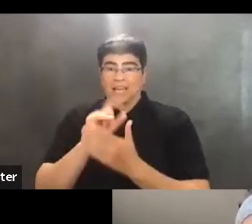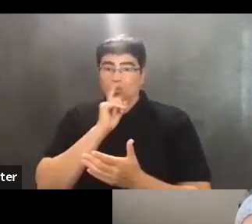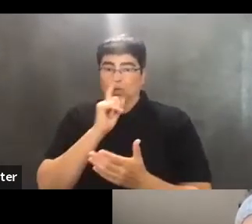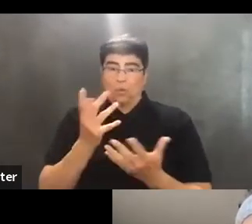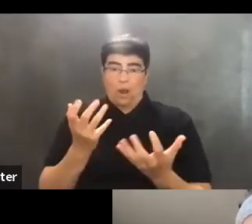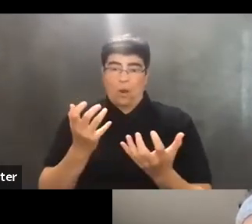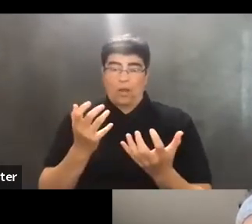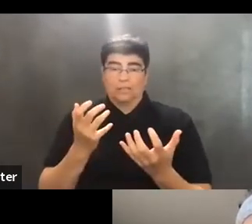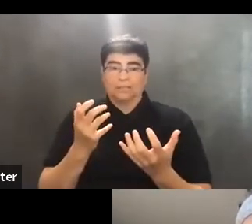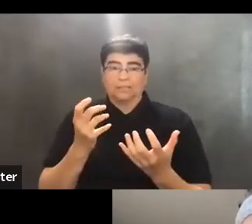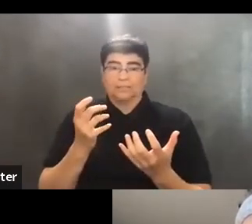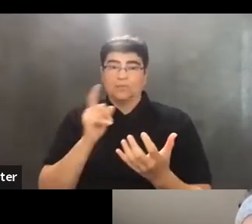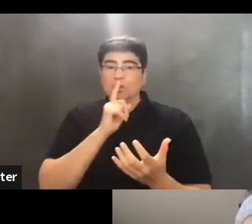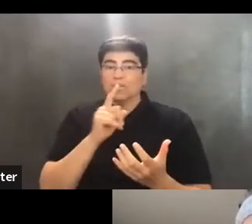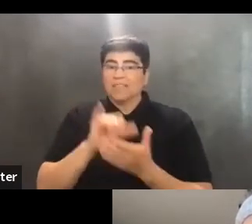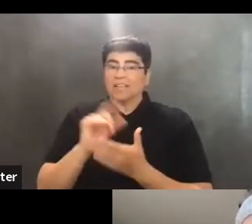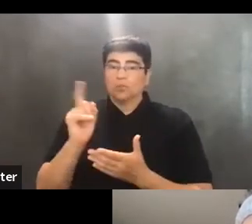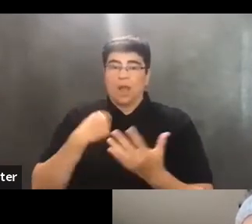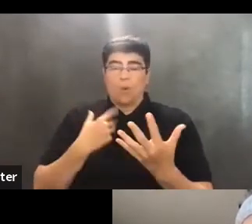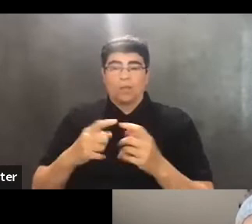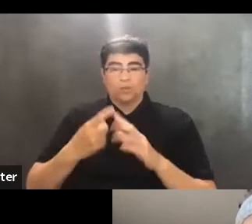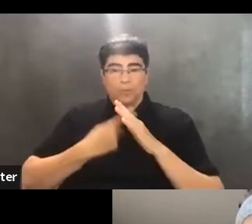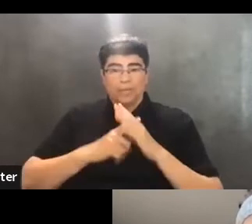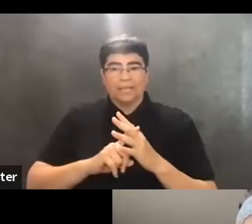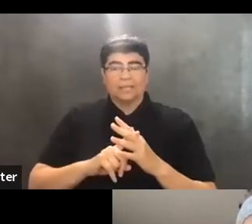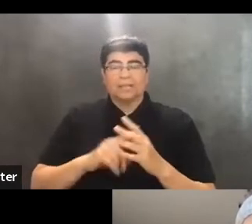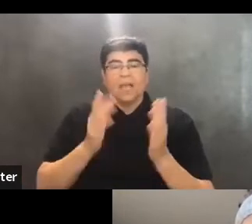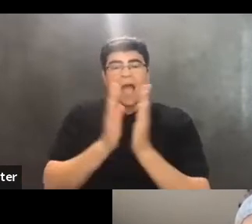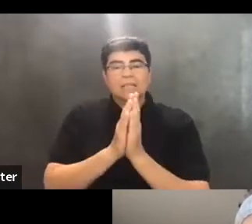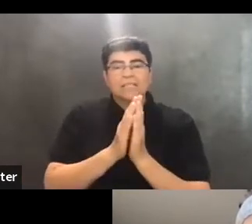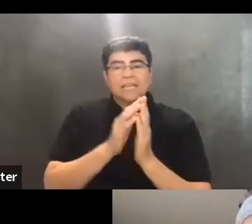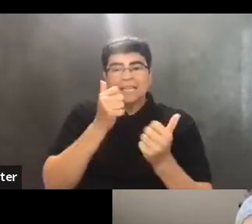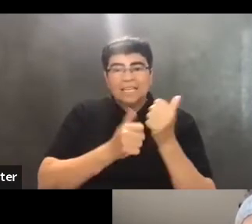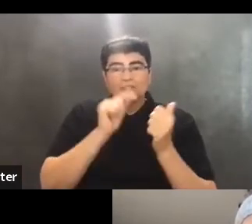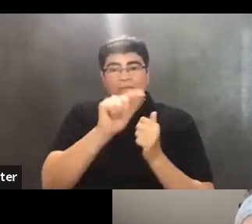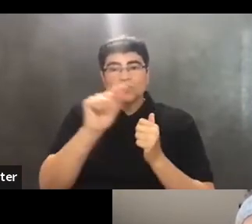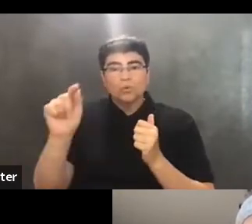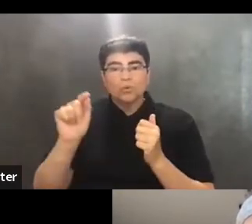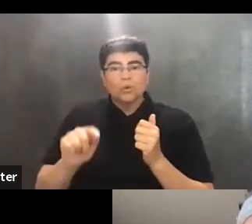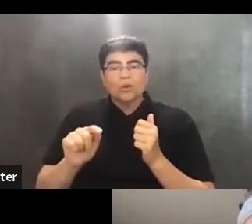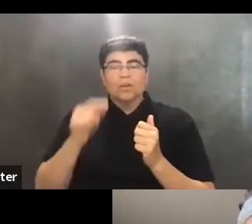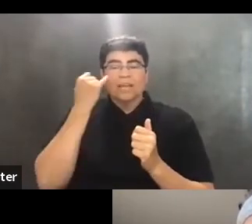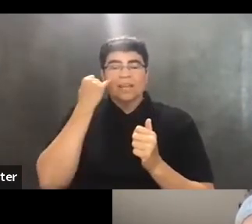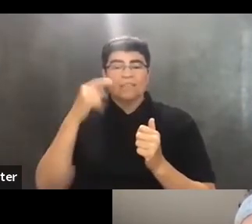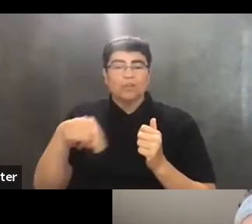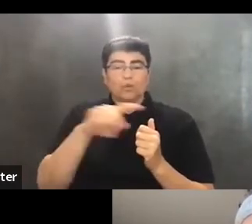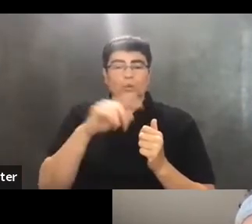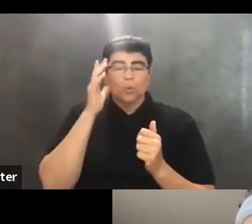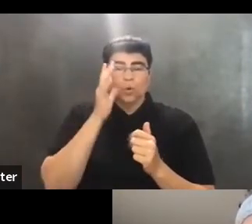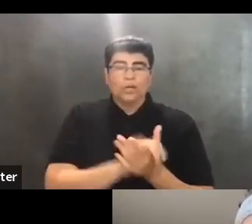like to start and begin. And that is by asking each of you if you would